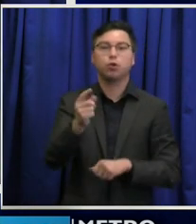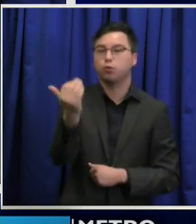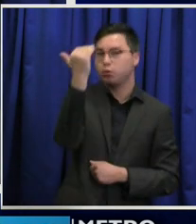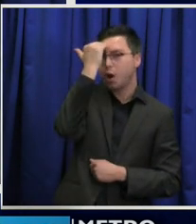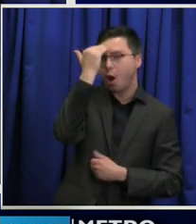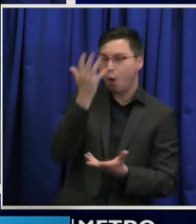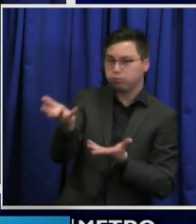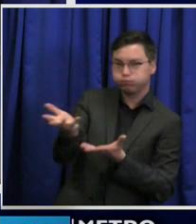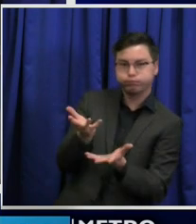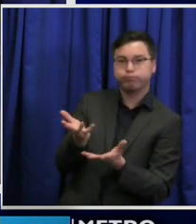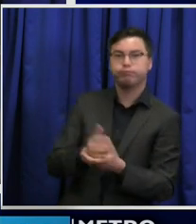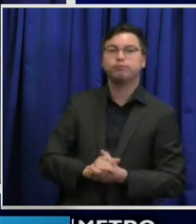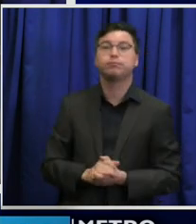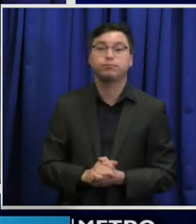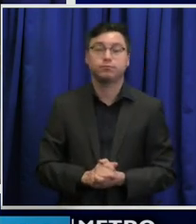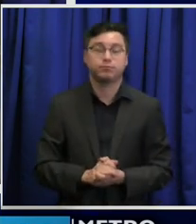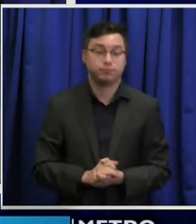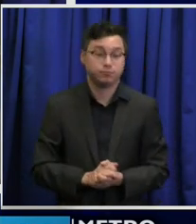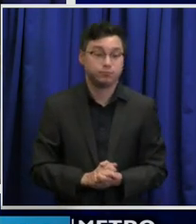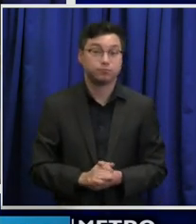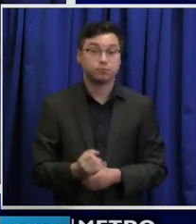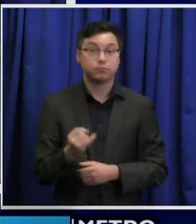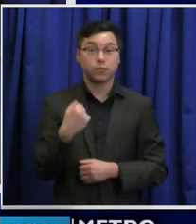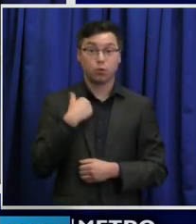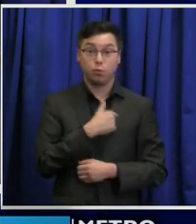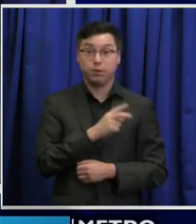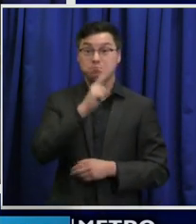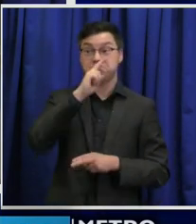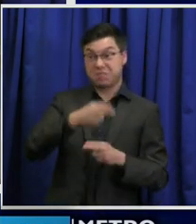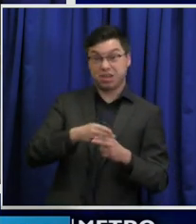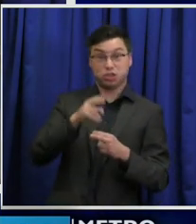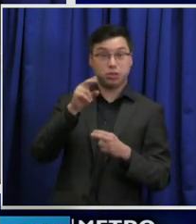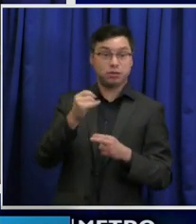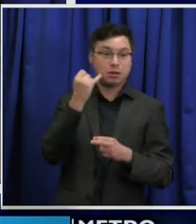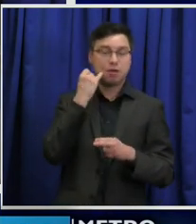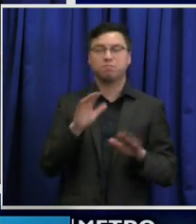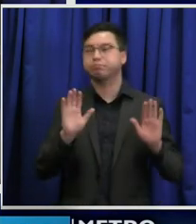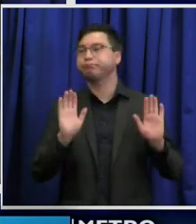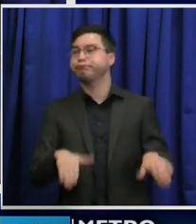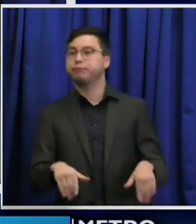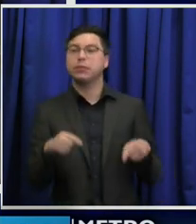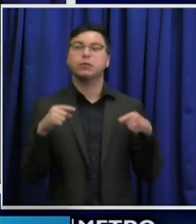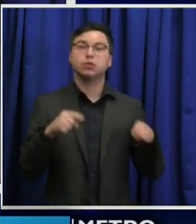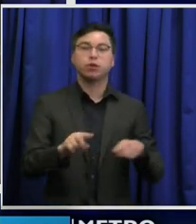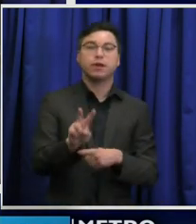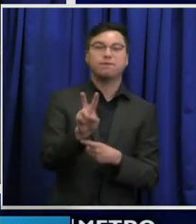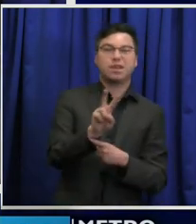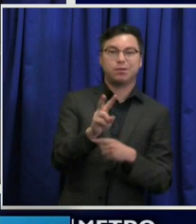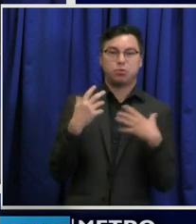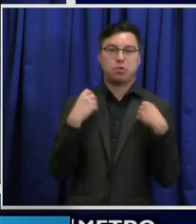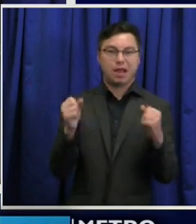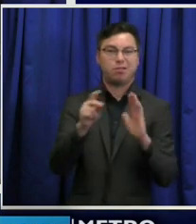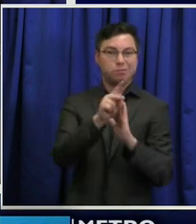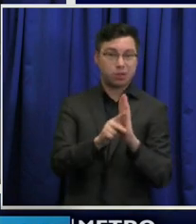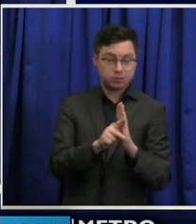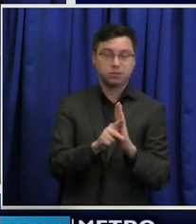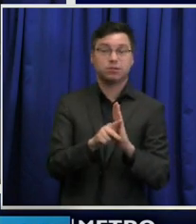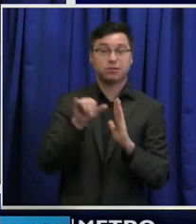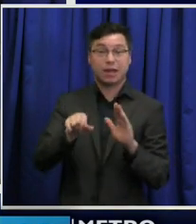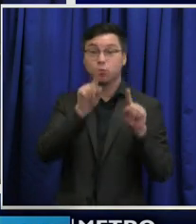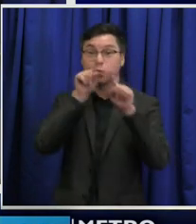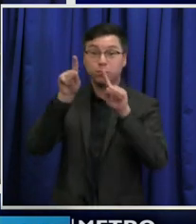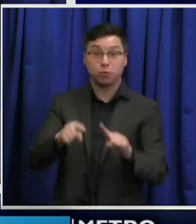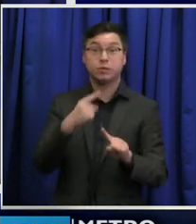Now, the risk of letting down your guard was mentioned in this week's report from Vanderbilt Health Policy. The report stated that people